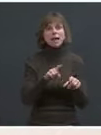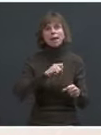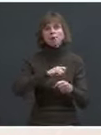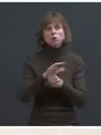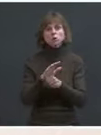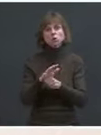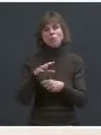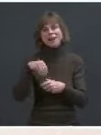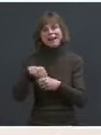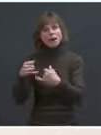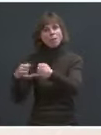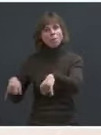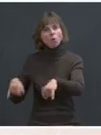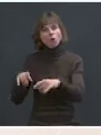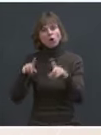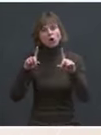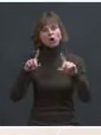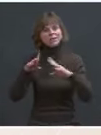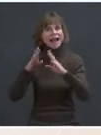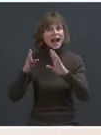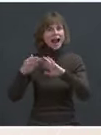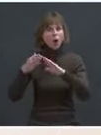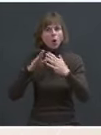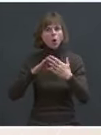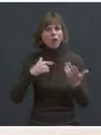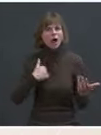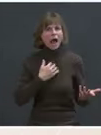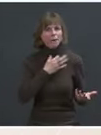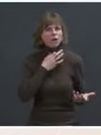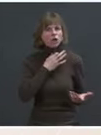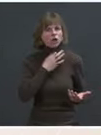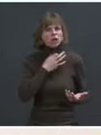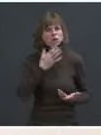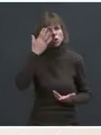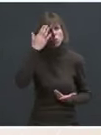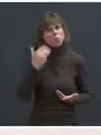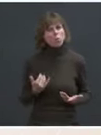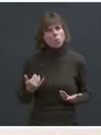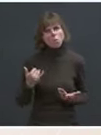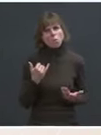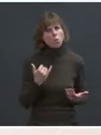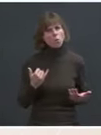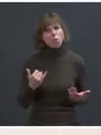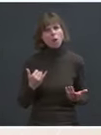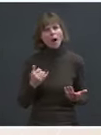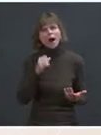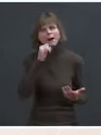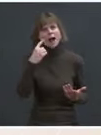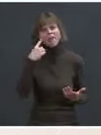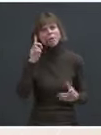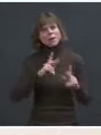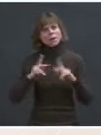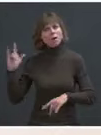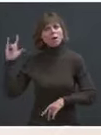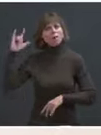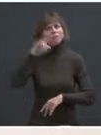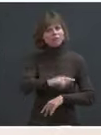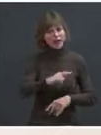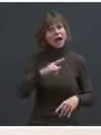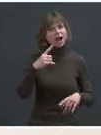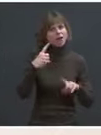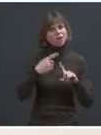a border town. So I'm curious why it is that it's enforced for people flying in from other countries, but it is not a